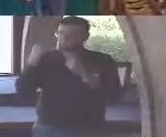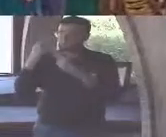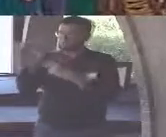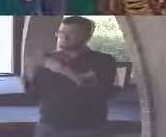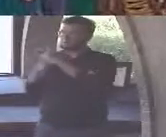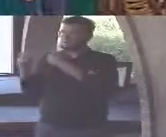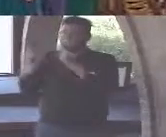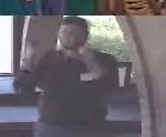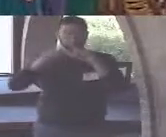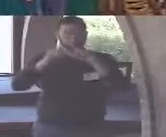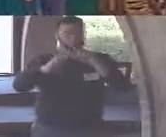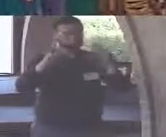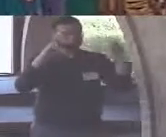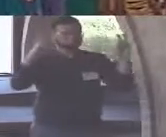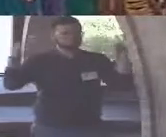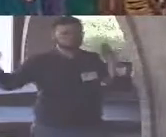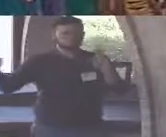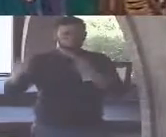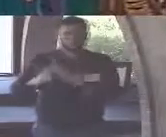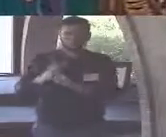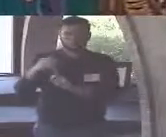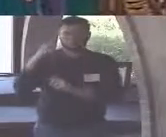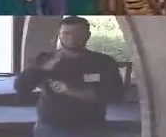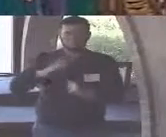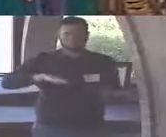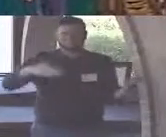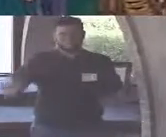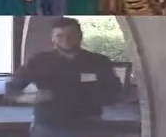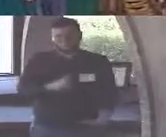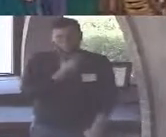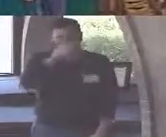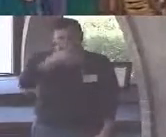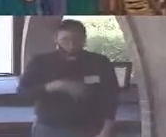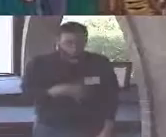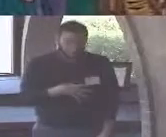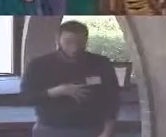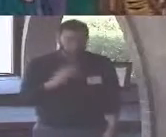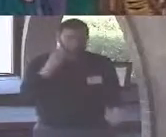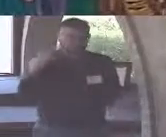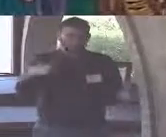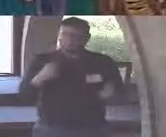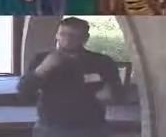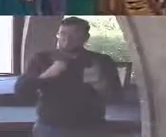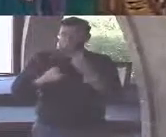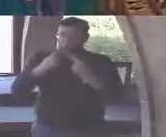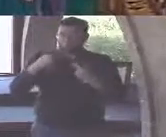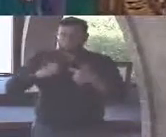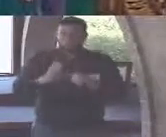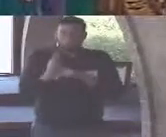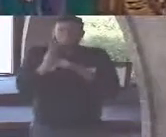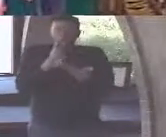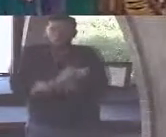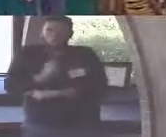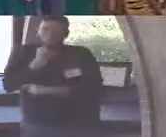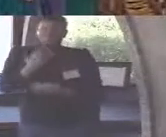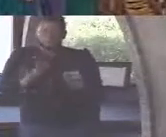me no one is more disappointed by that fact than me we could try to make them girls